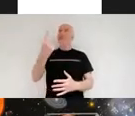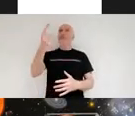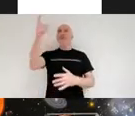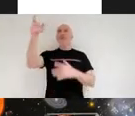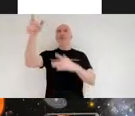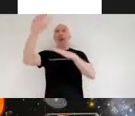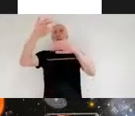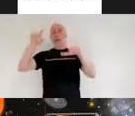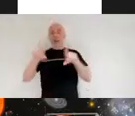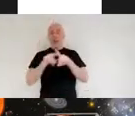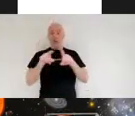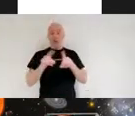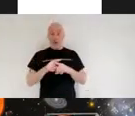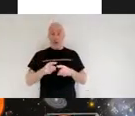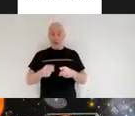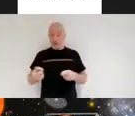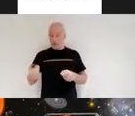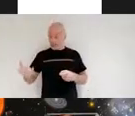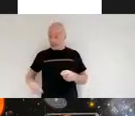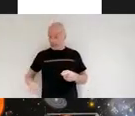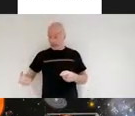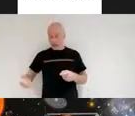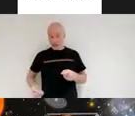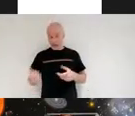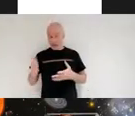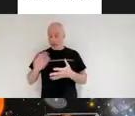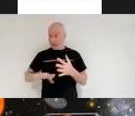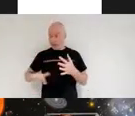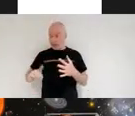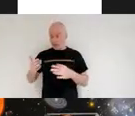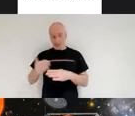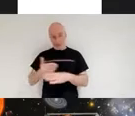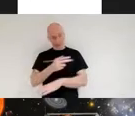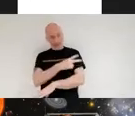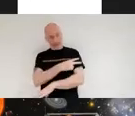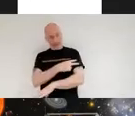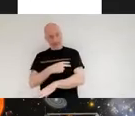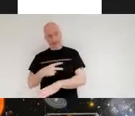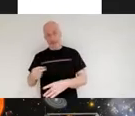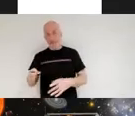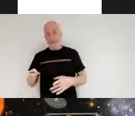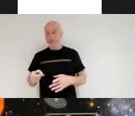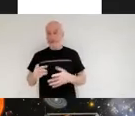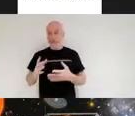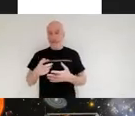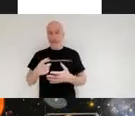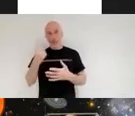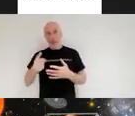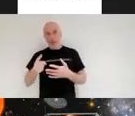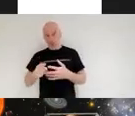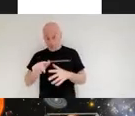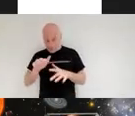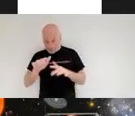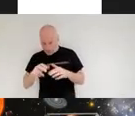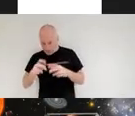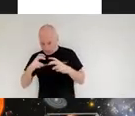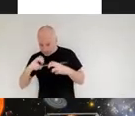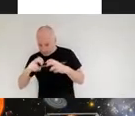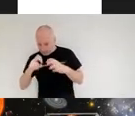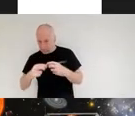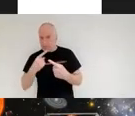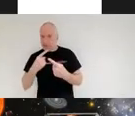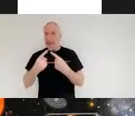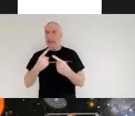in the upkeep and the maintenance of the telescope in terms of analyzing the data sending it commands and things like that